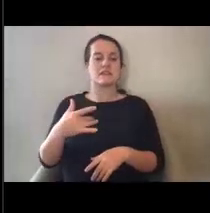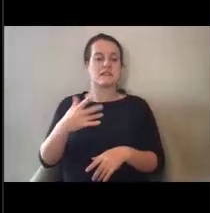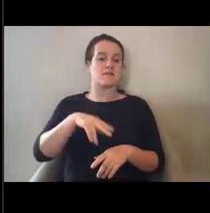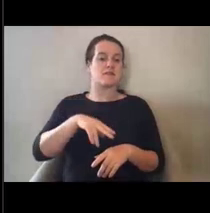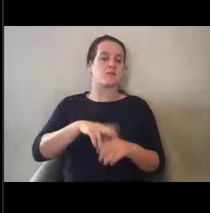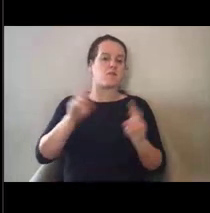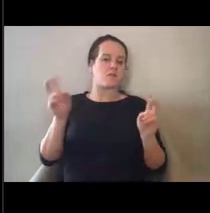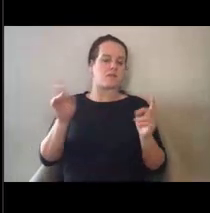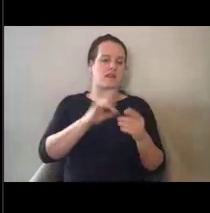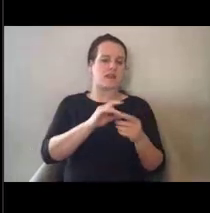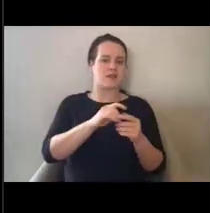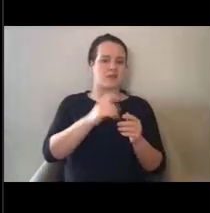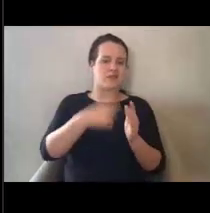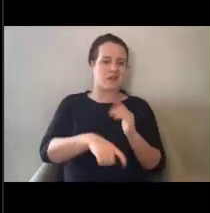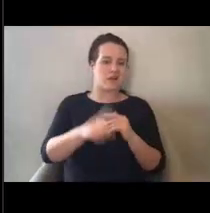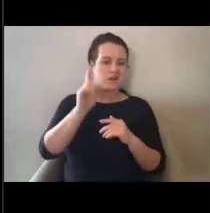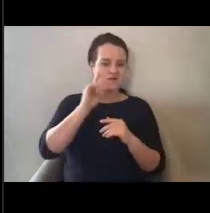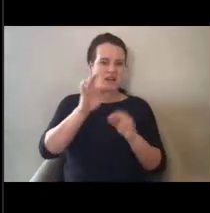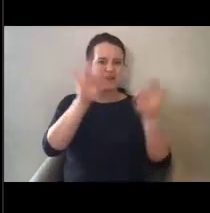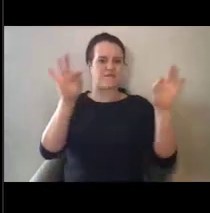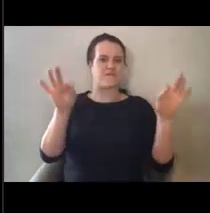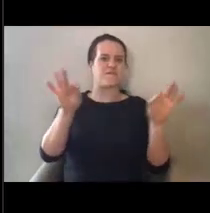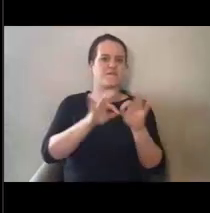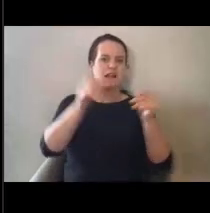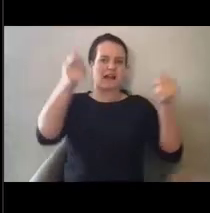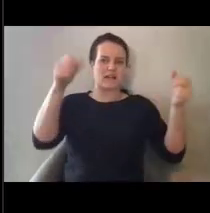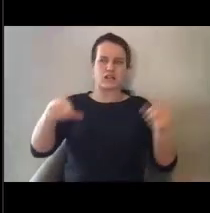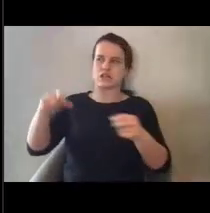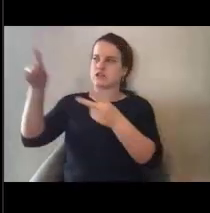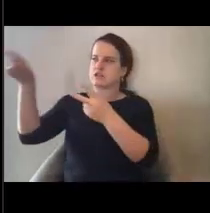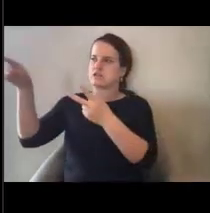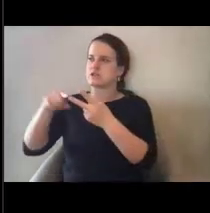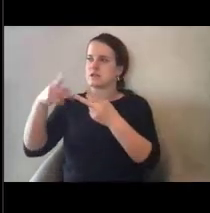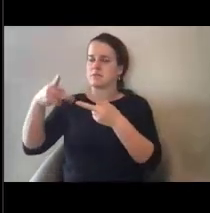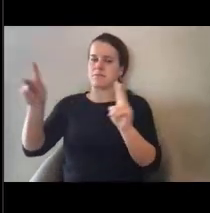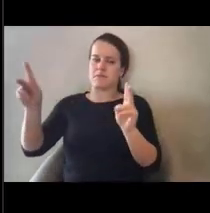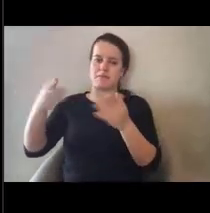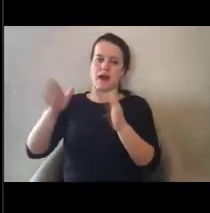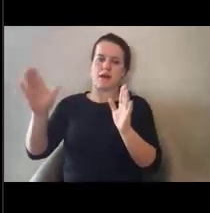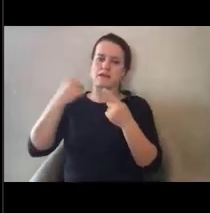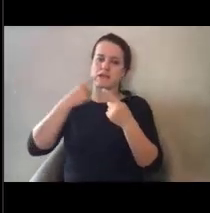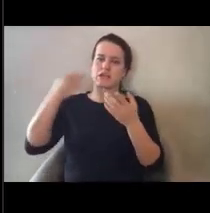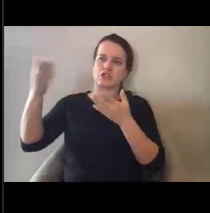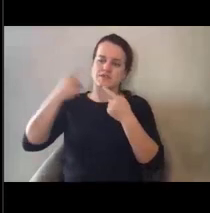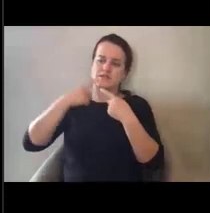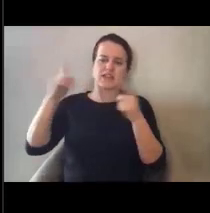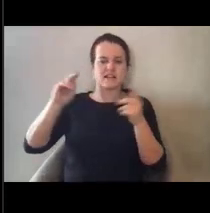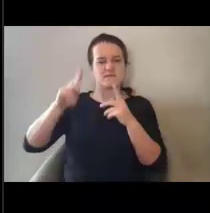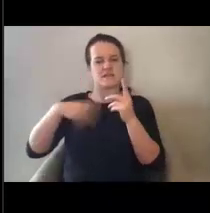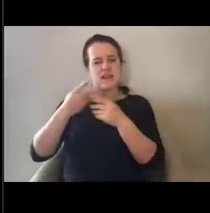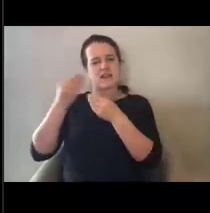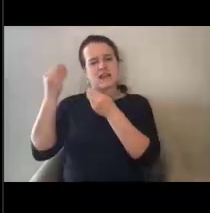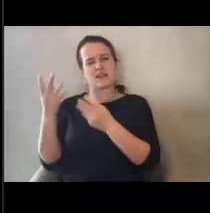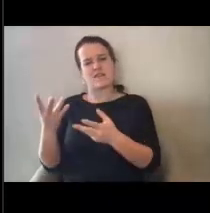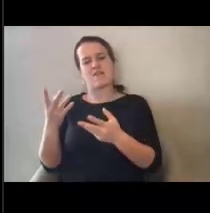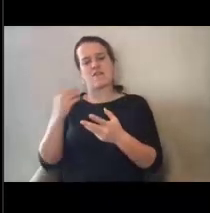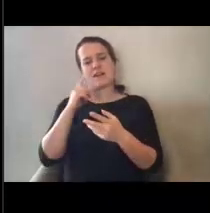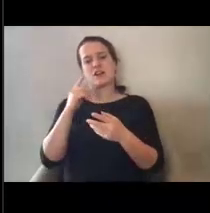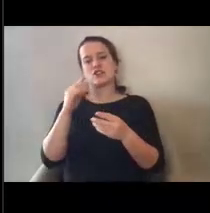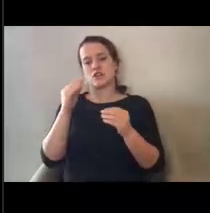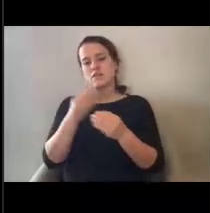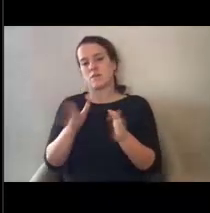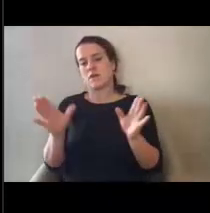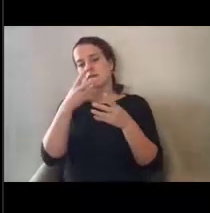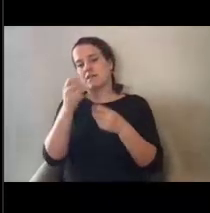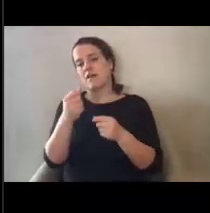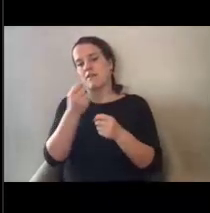costs related to things like flyers and public service announcements and things like that to just get information about public health and safety out